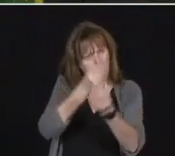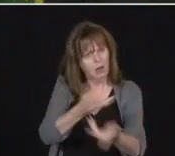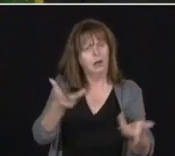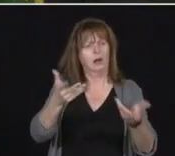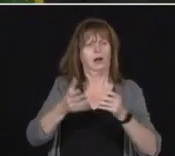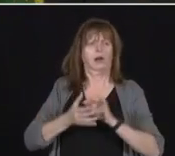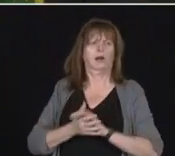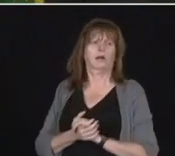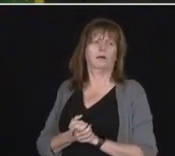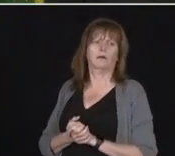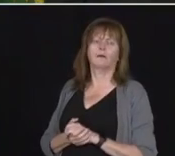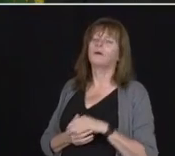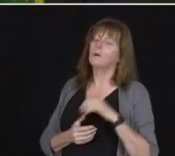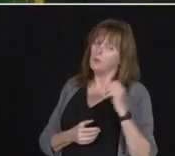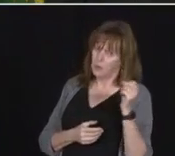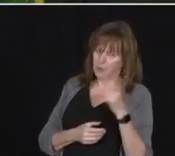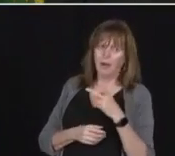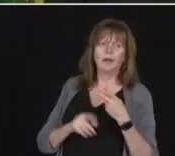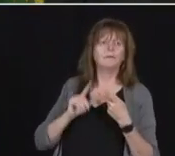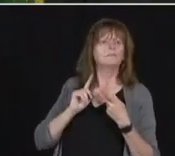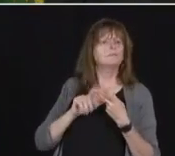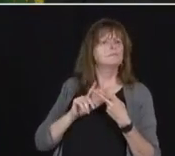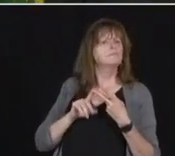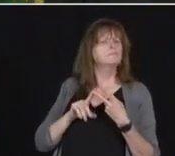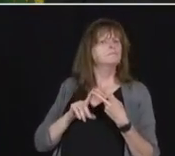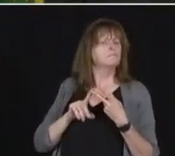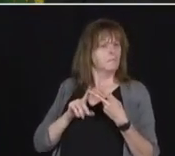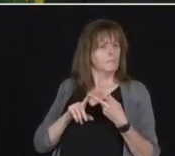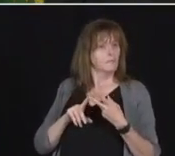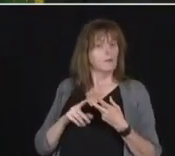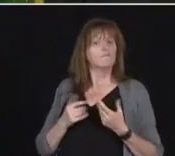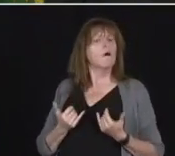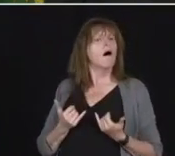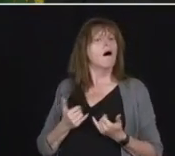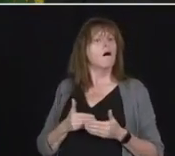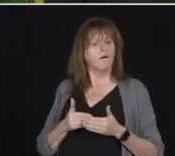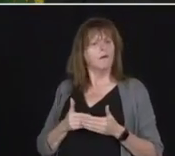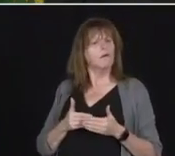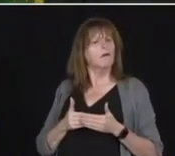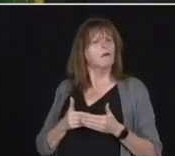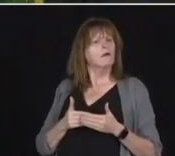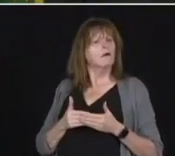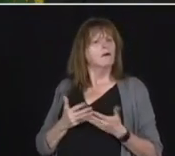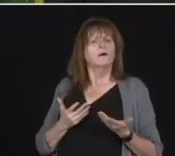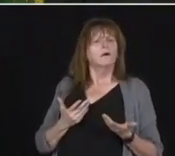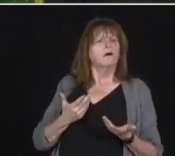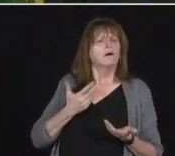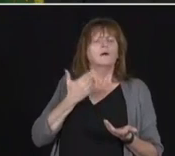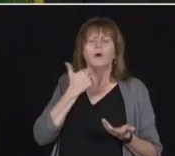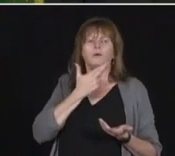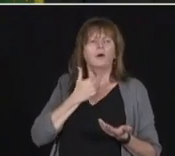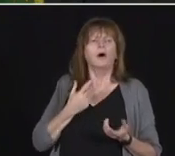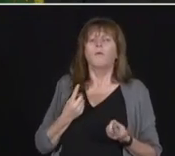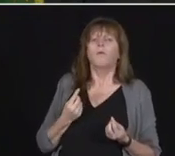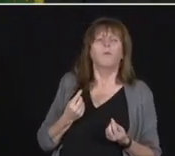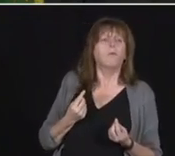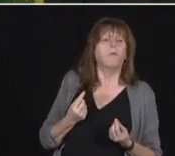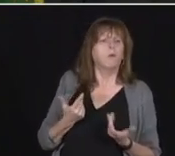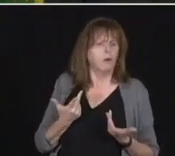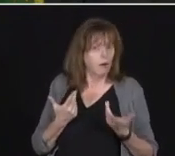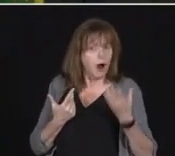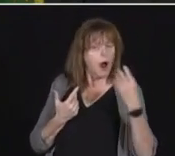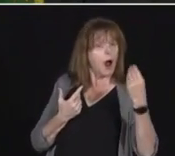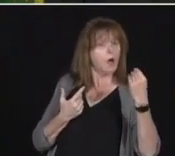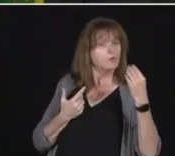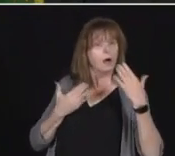OK, thank you. And in the interim, is there any update on restaurants being allowed to open their outdoor patios? We're right in the middle of